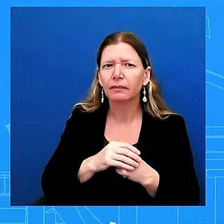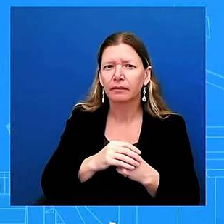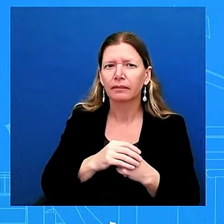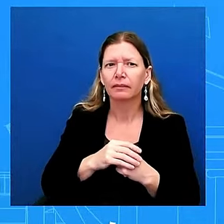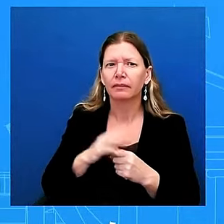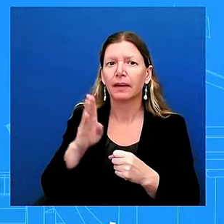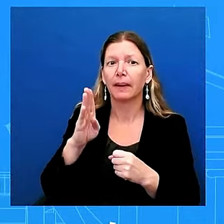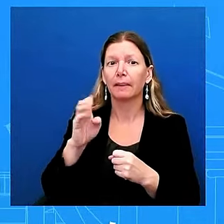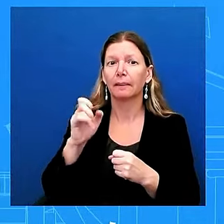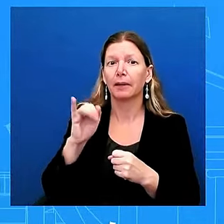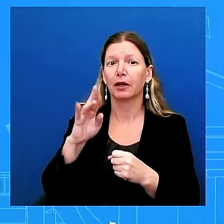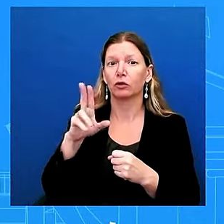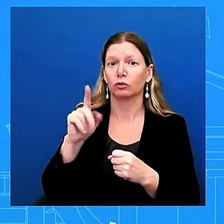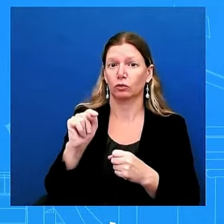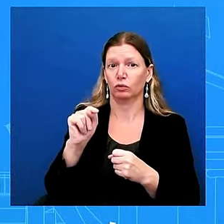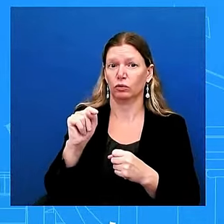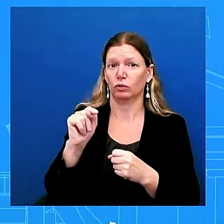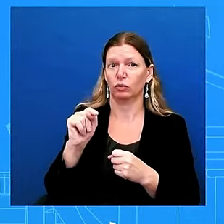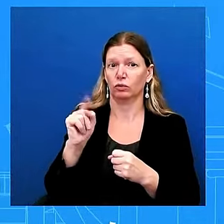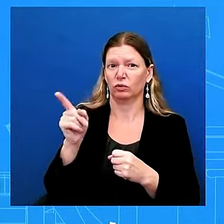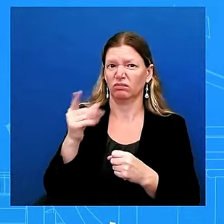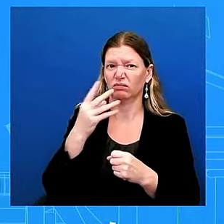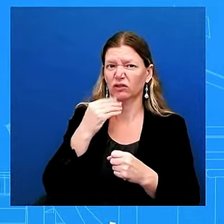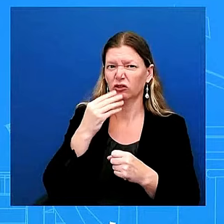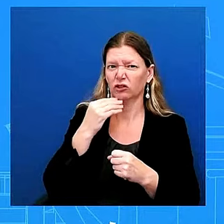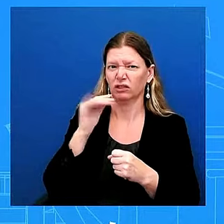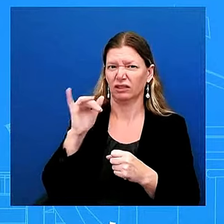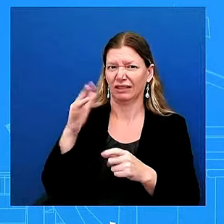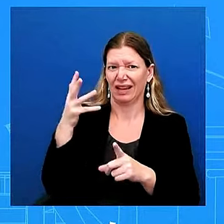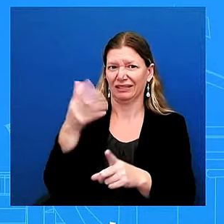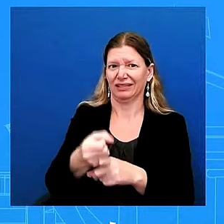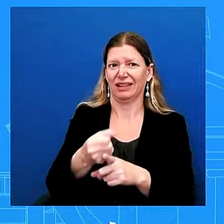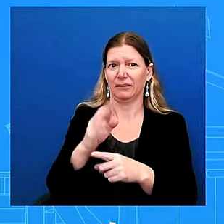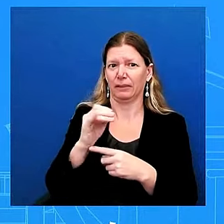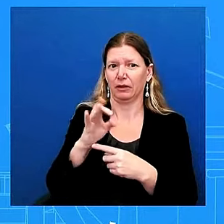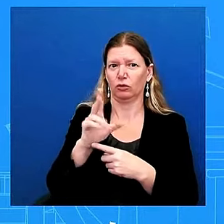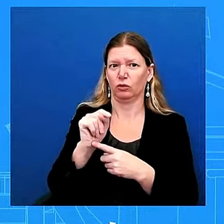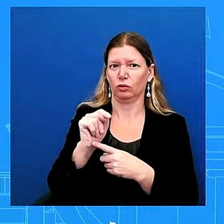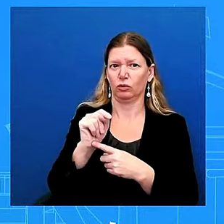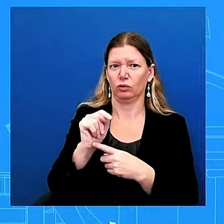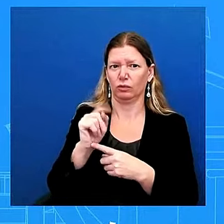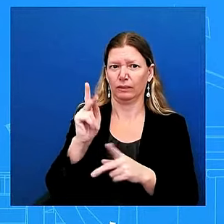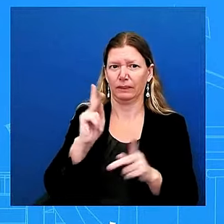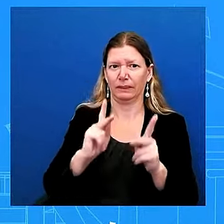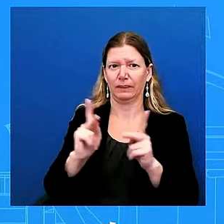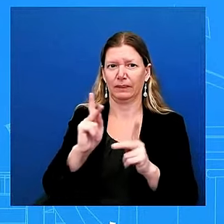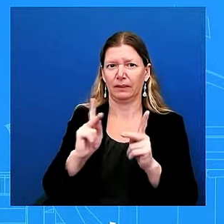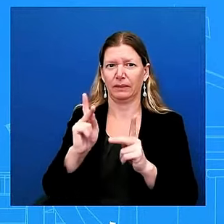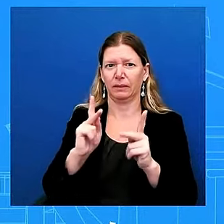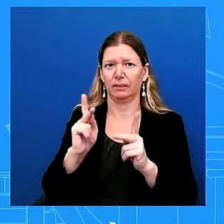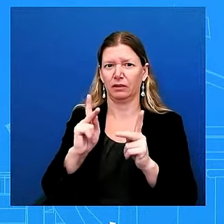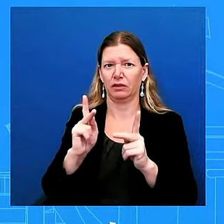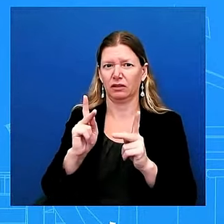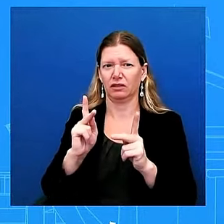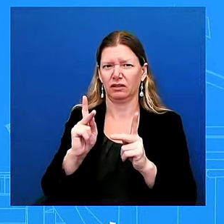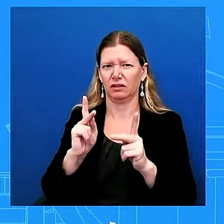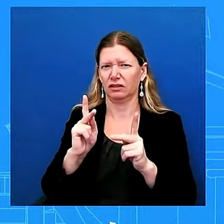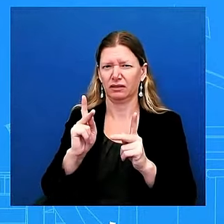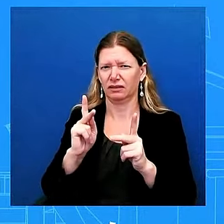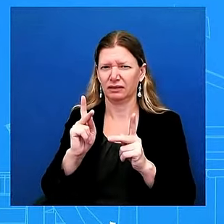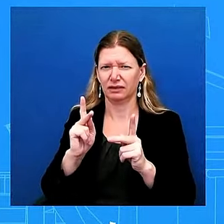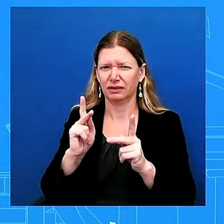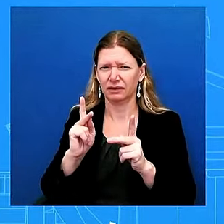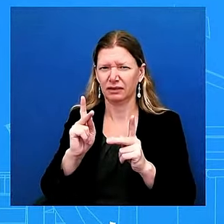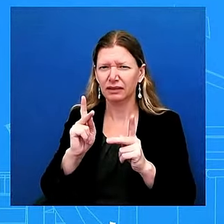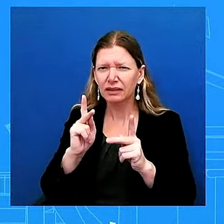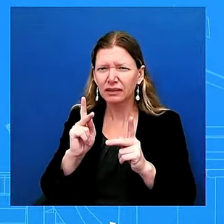in in libanon it won't be only the hezbollah who's going to be targeted so does the white house still support this one operation in